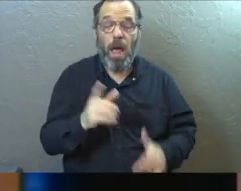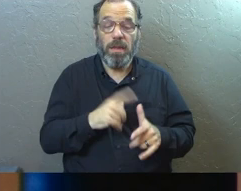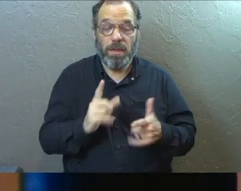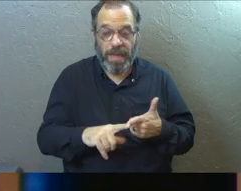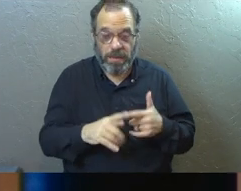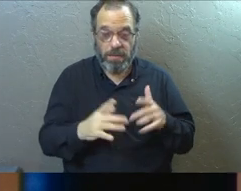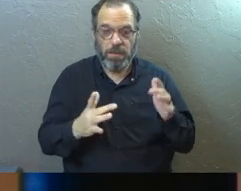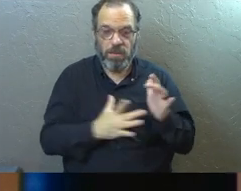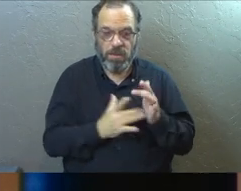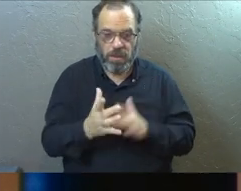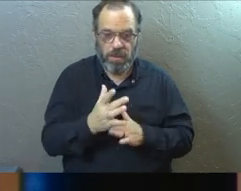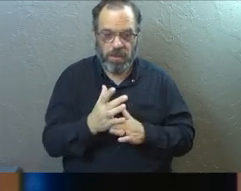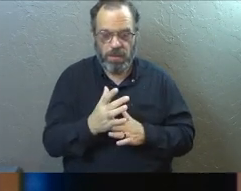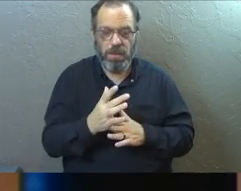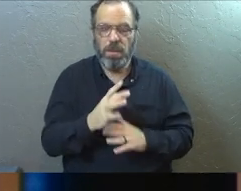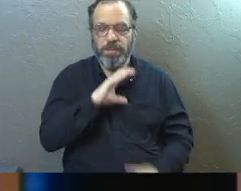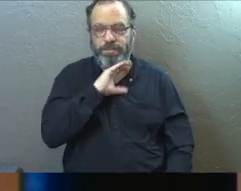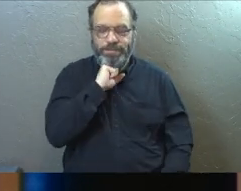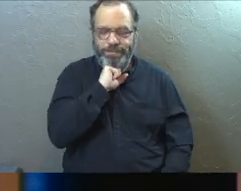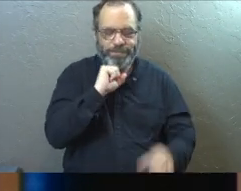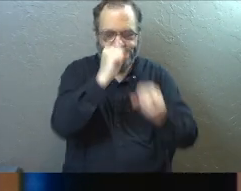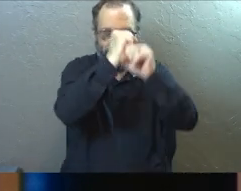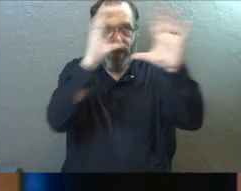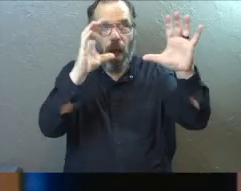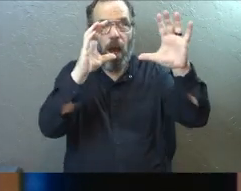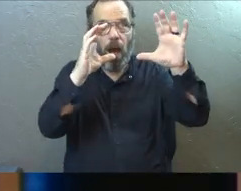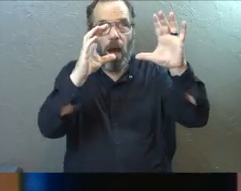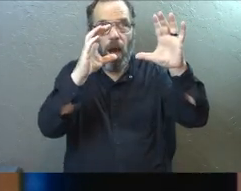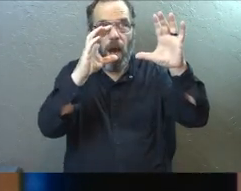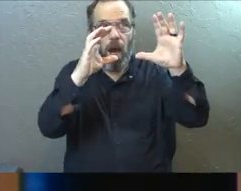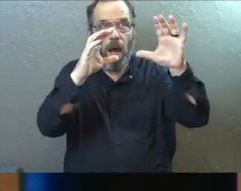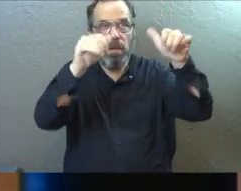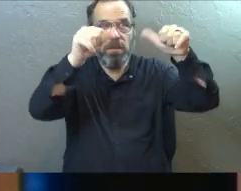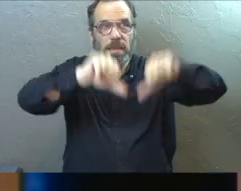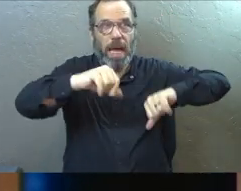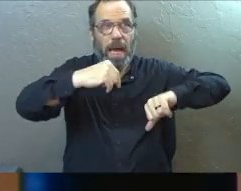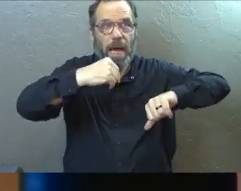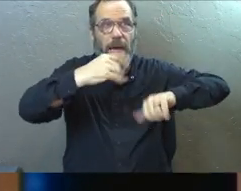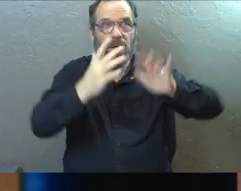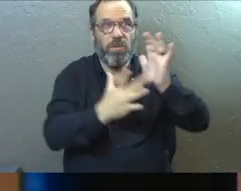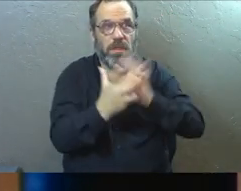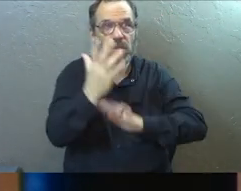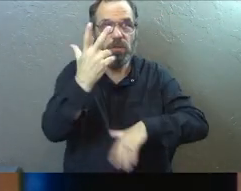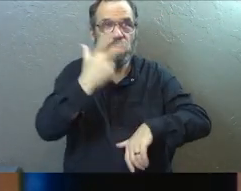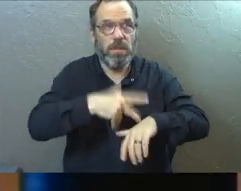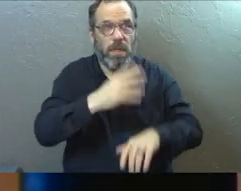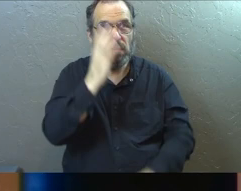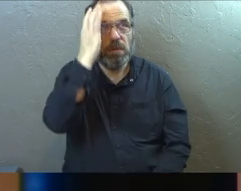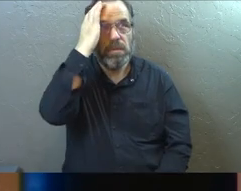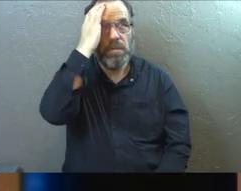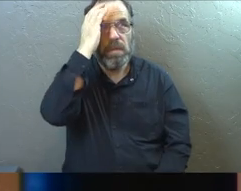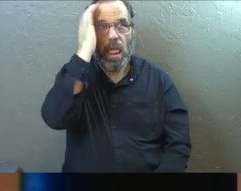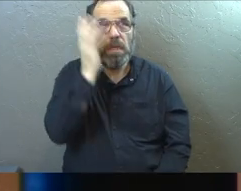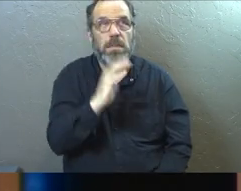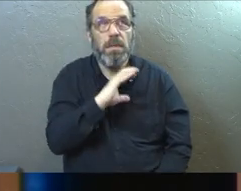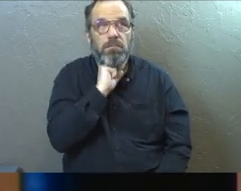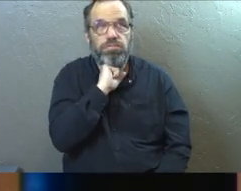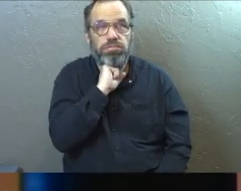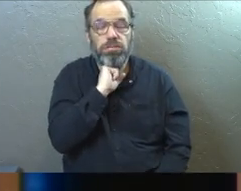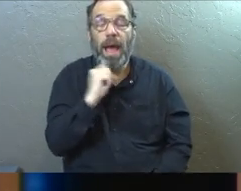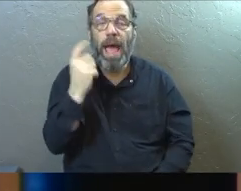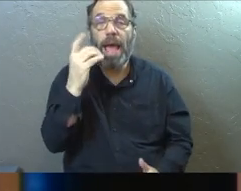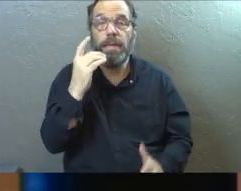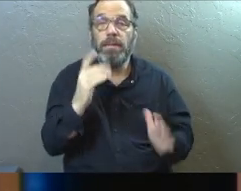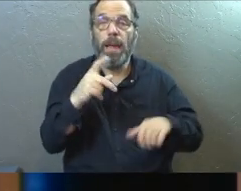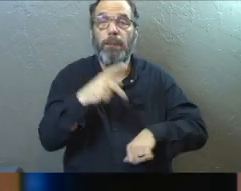Suddenly, Jesus's words flashed through Peter's mind. Before the rooster crows, you will deny three times that you even know me. And he went away